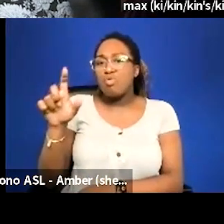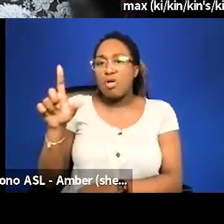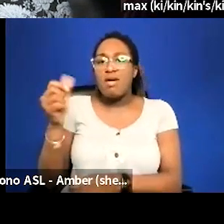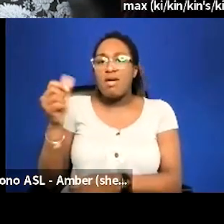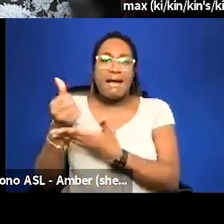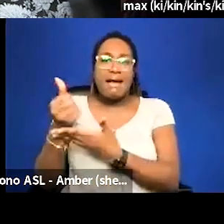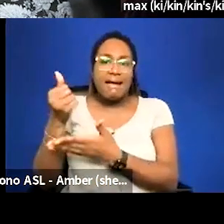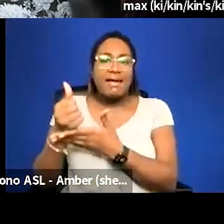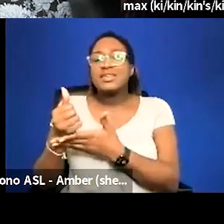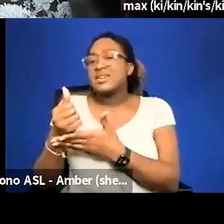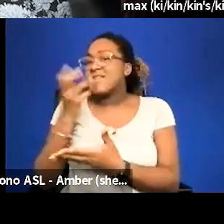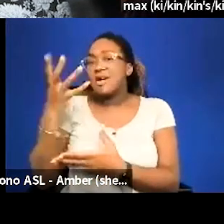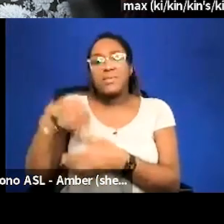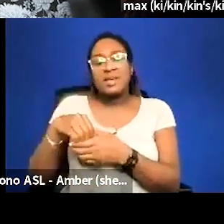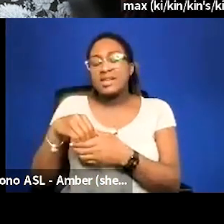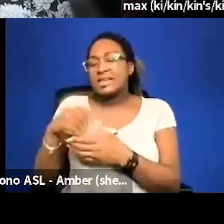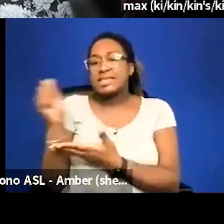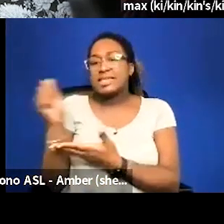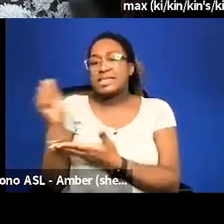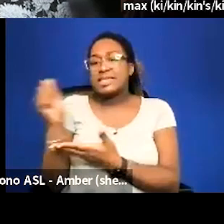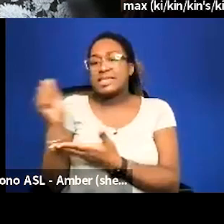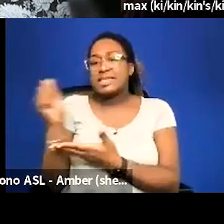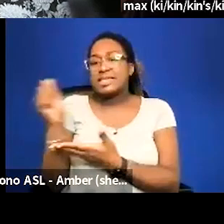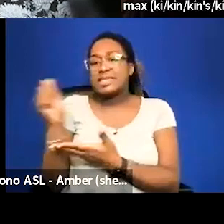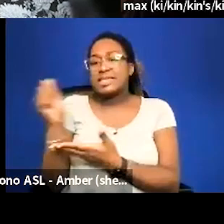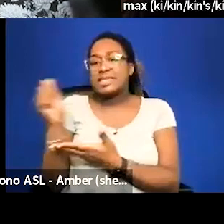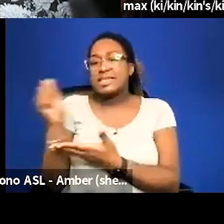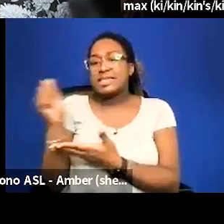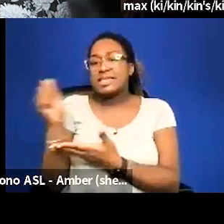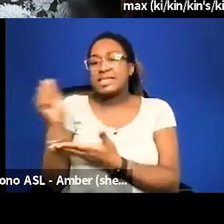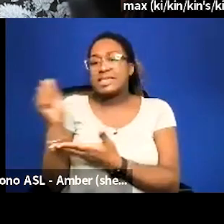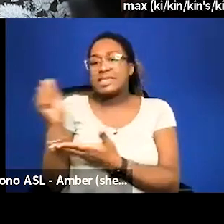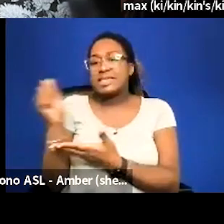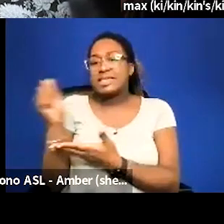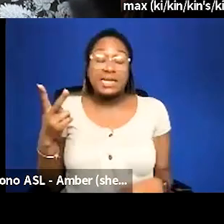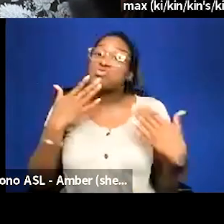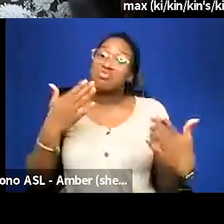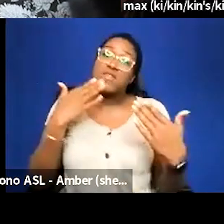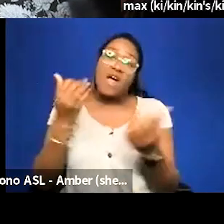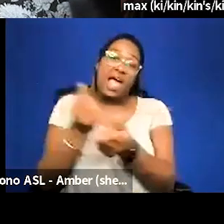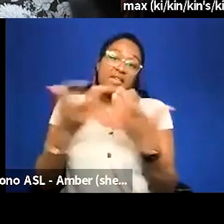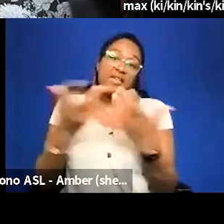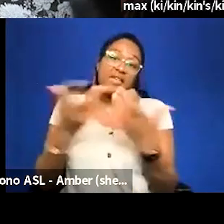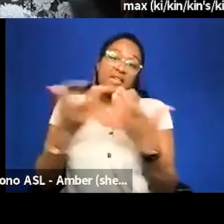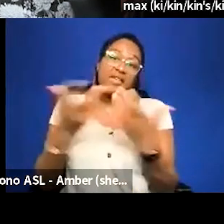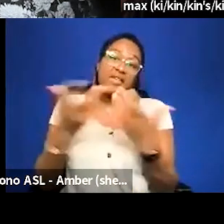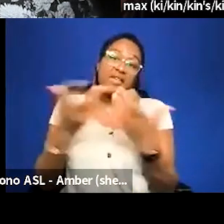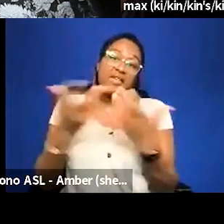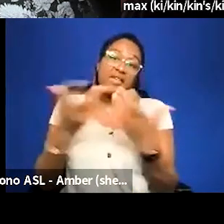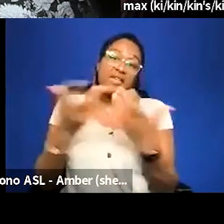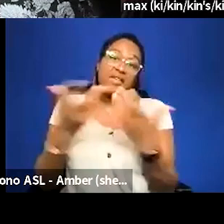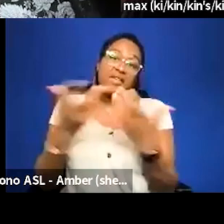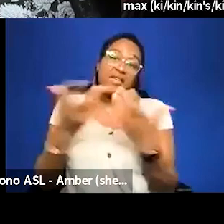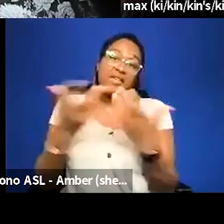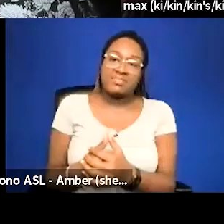of sacred space for fat bodies but i i have seen it and i have i'm just so grateful for everything that you've been doing and i'm